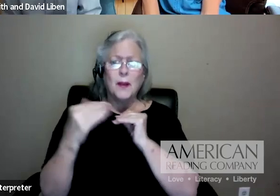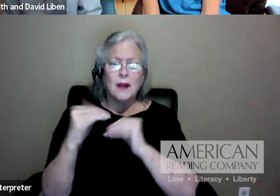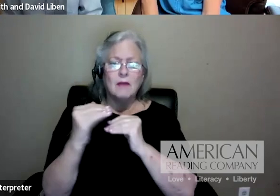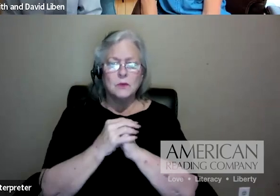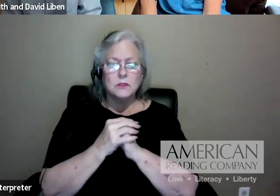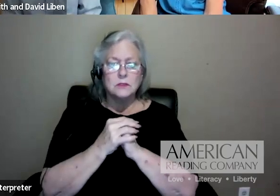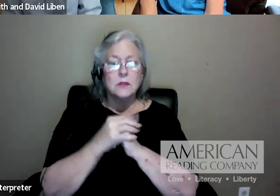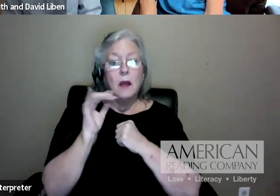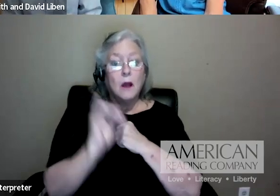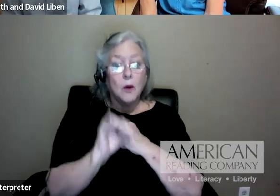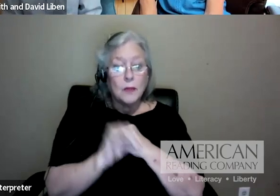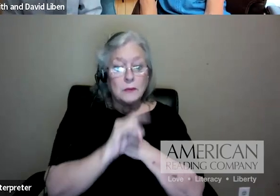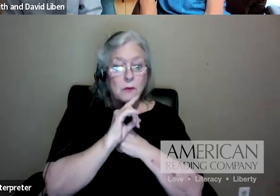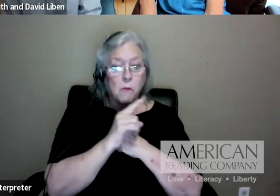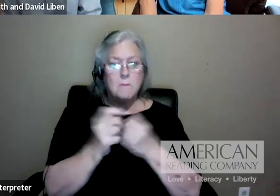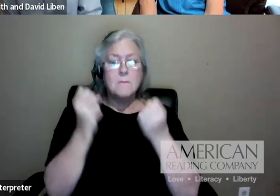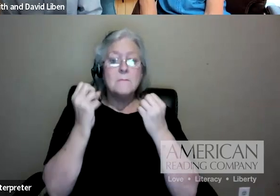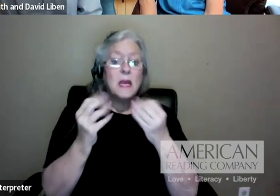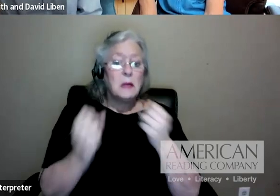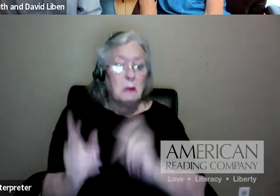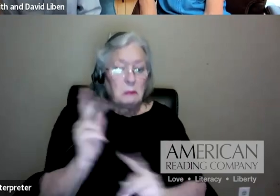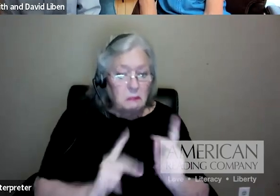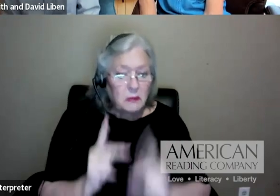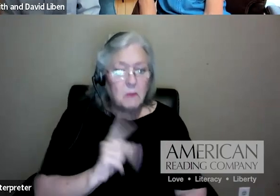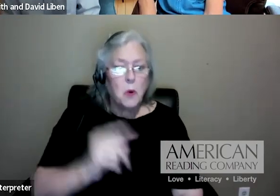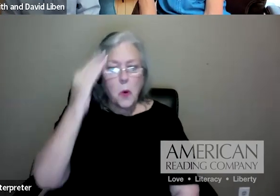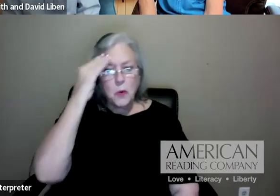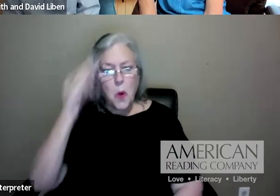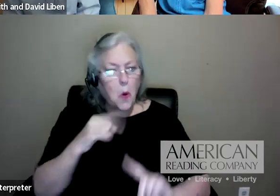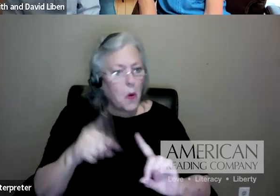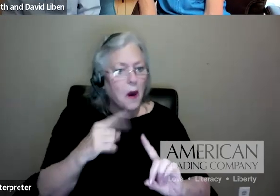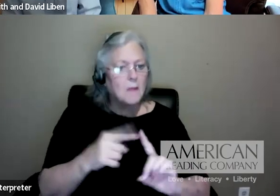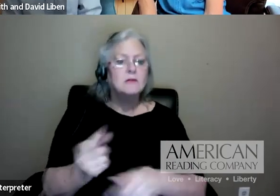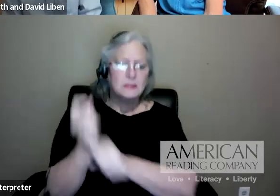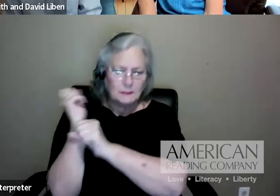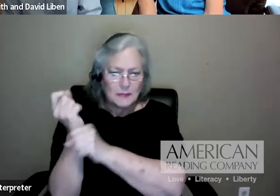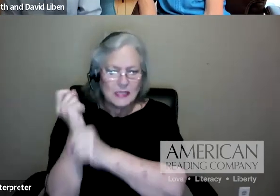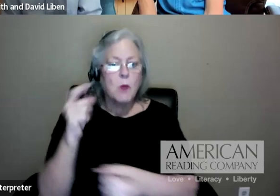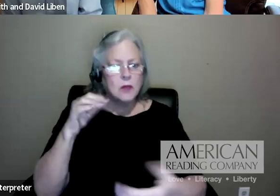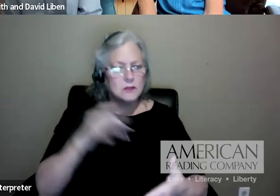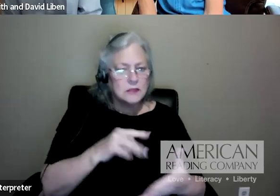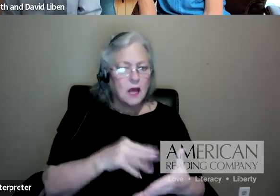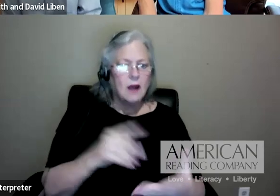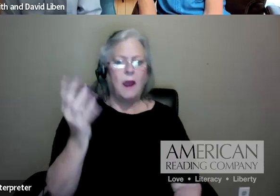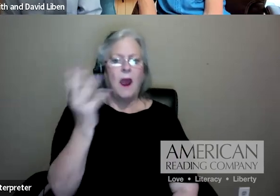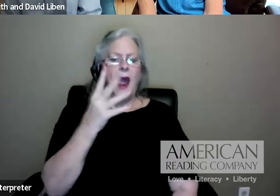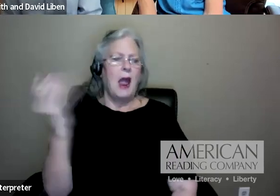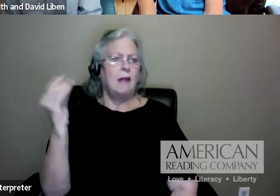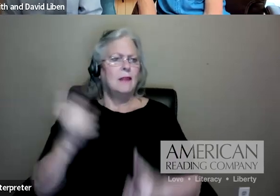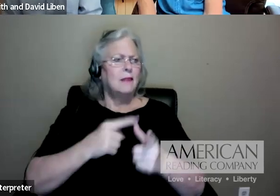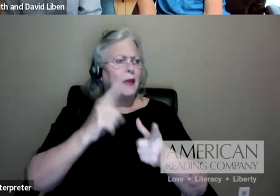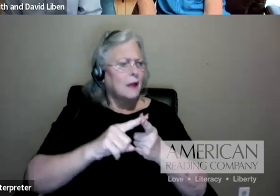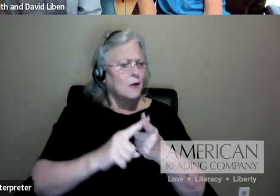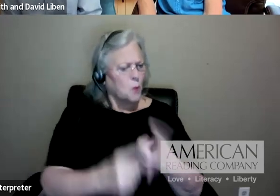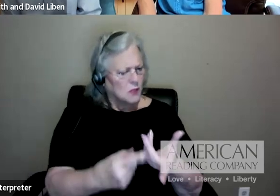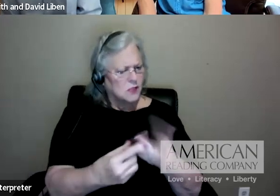And then it was replicated with soccer, also two times. So you have four studies of